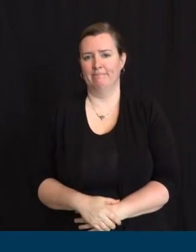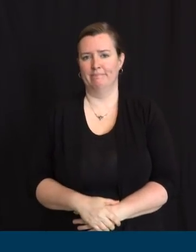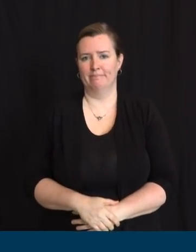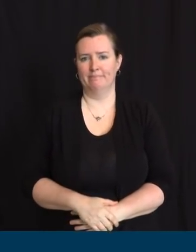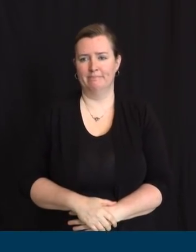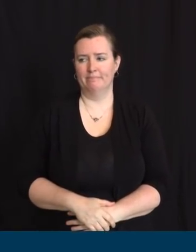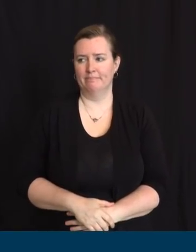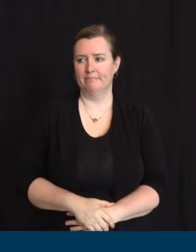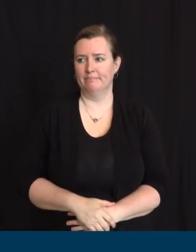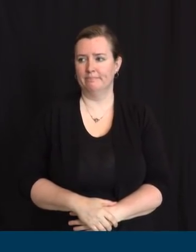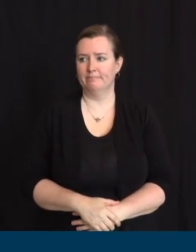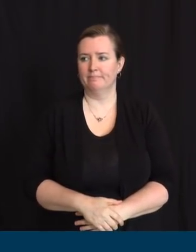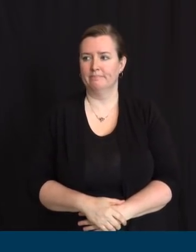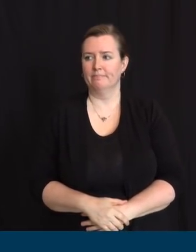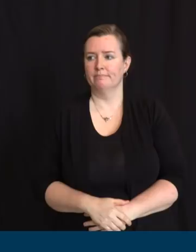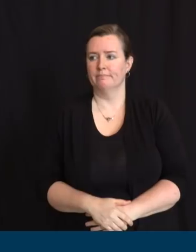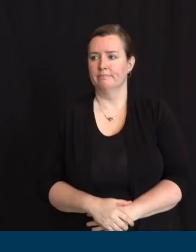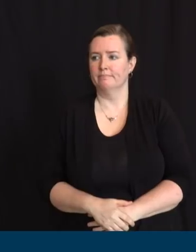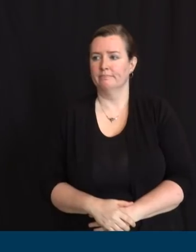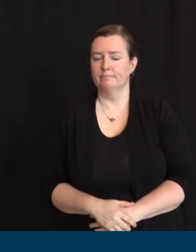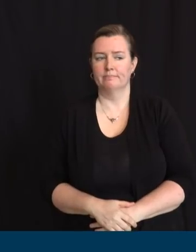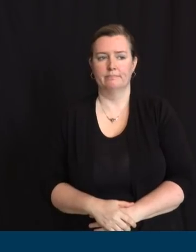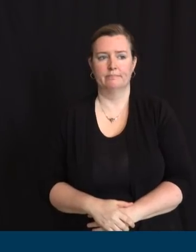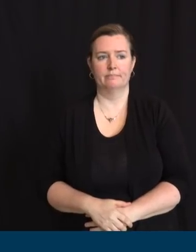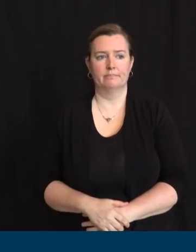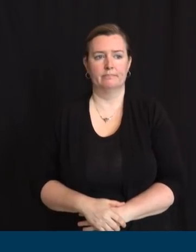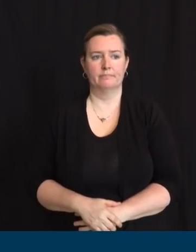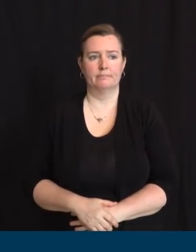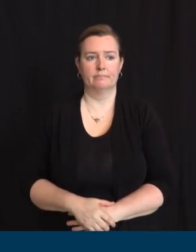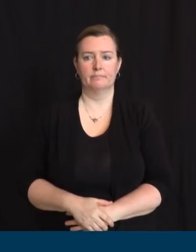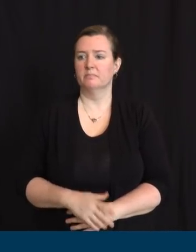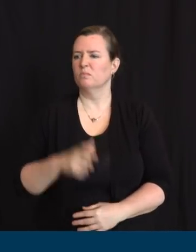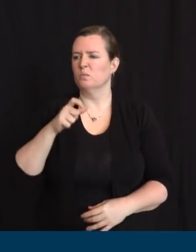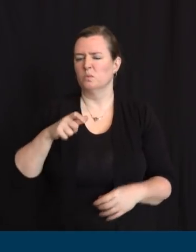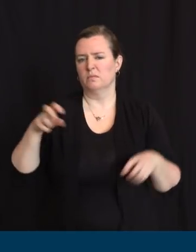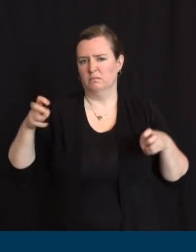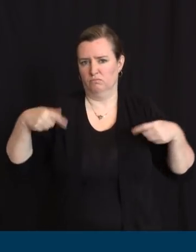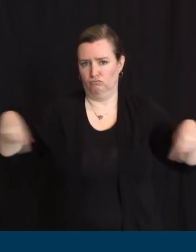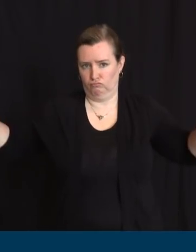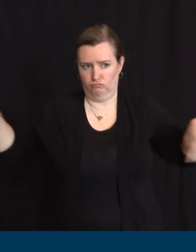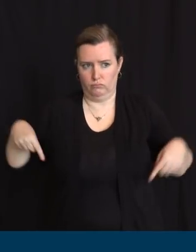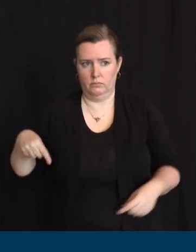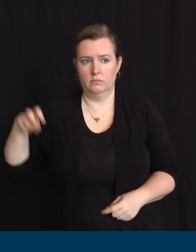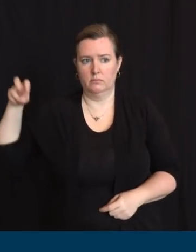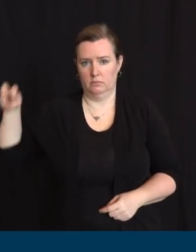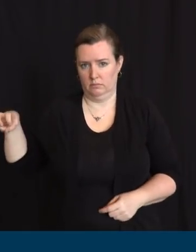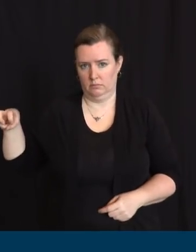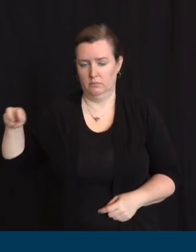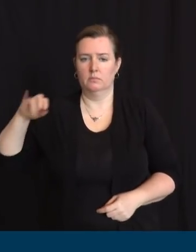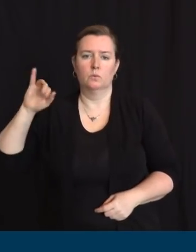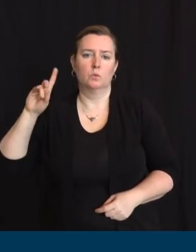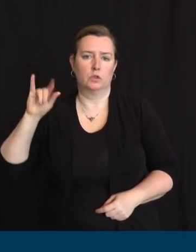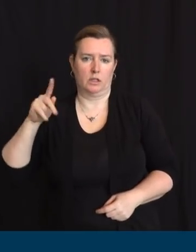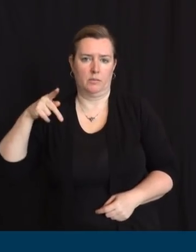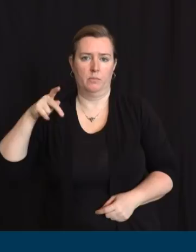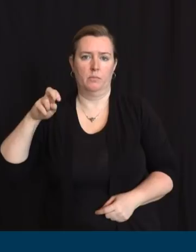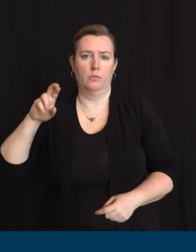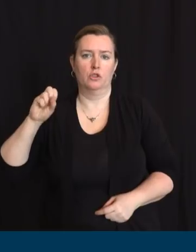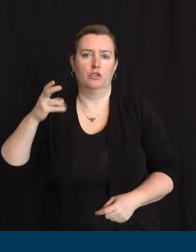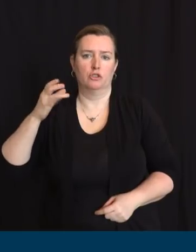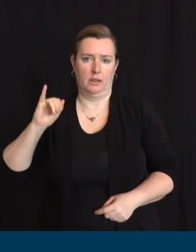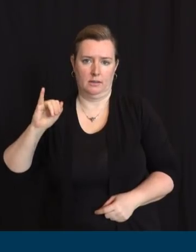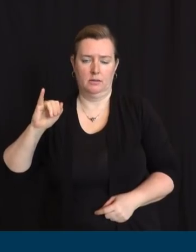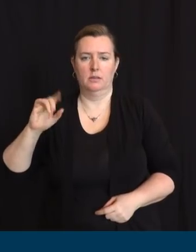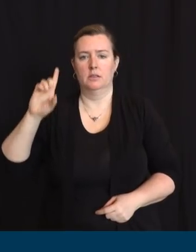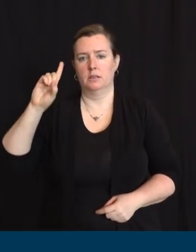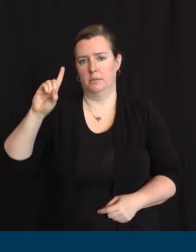With me today, beginning to my right, the woman who needs no introduction, the Commissioner of the Department of Health, Judy Persichelli. Judy,